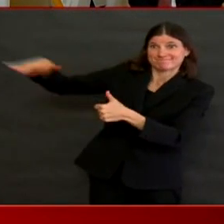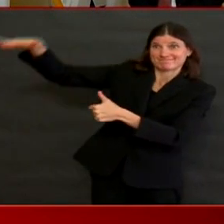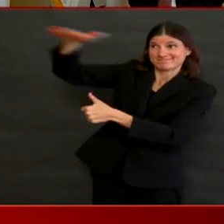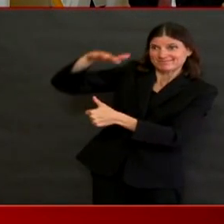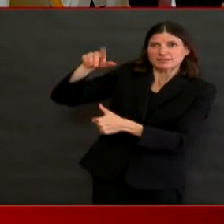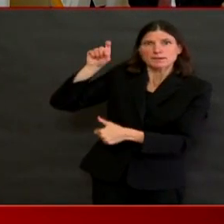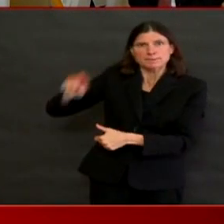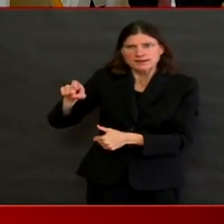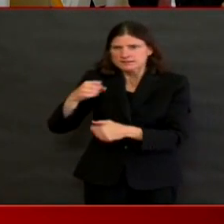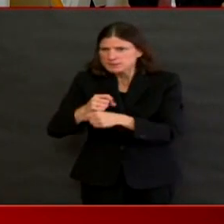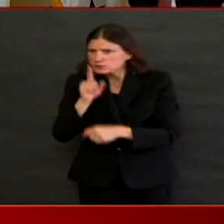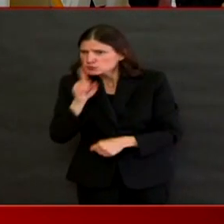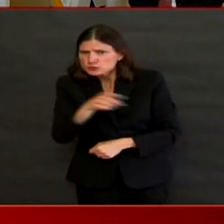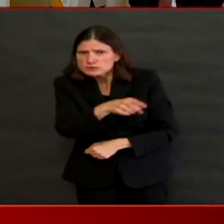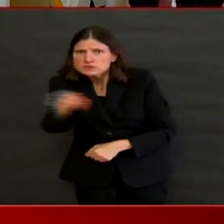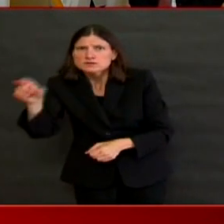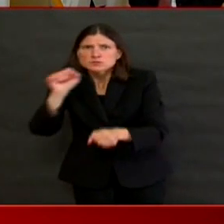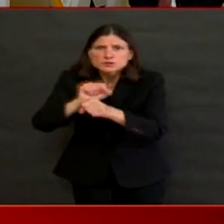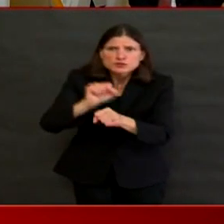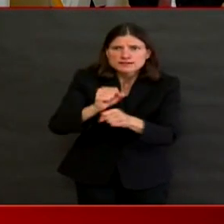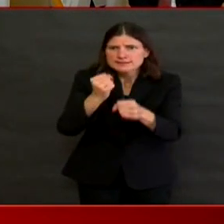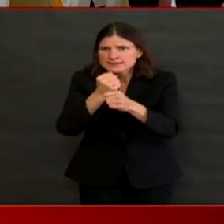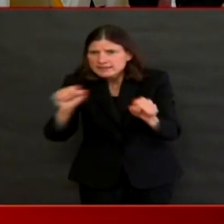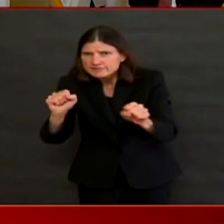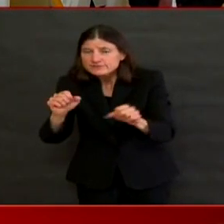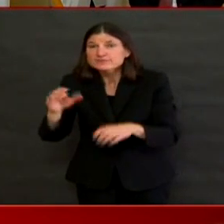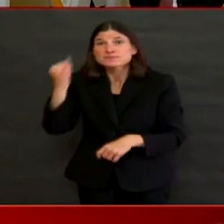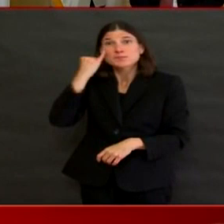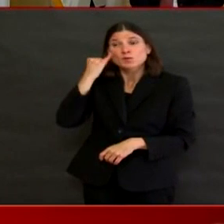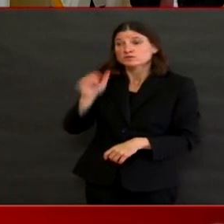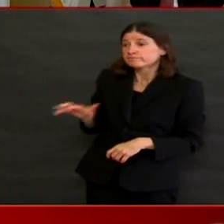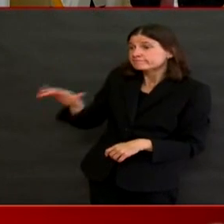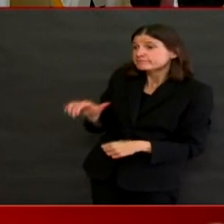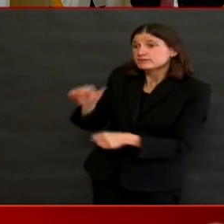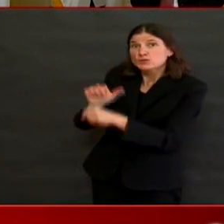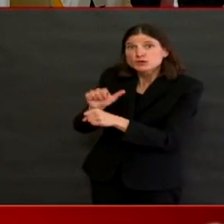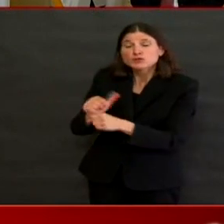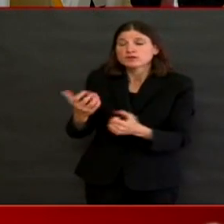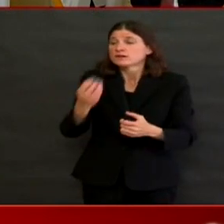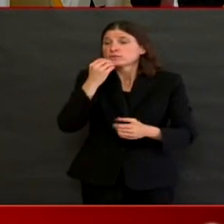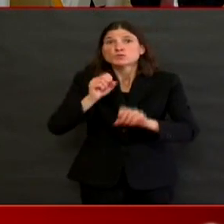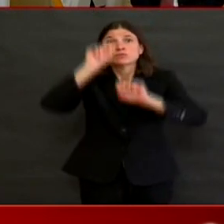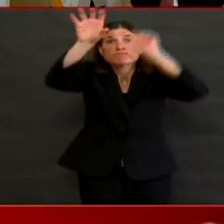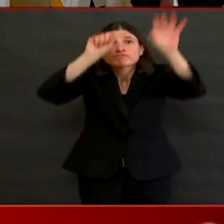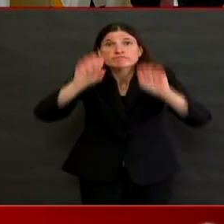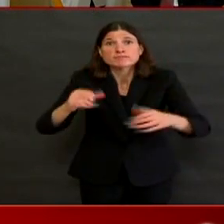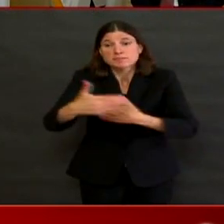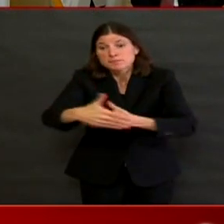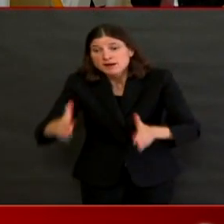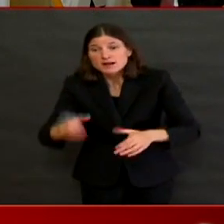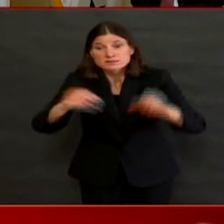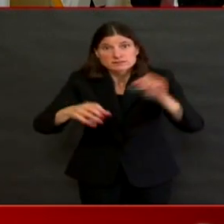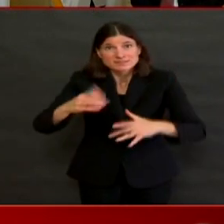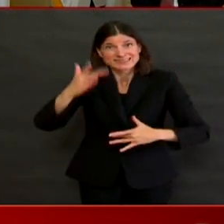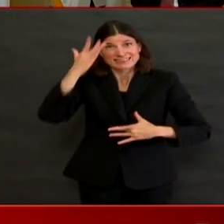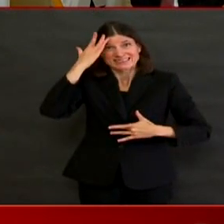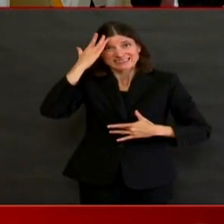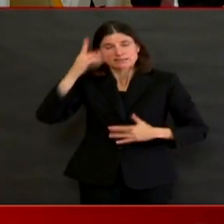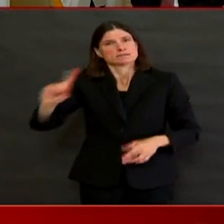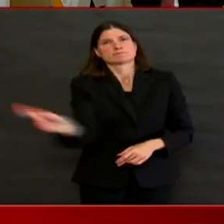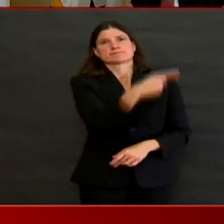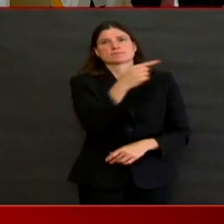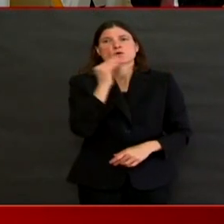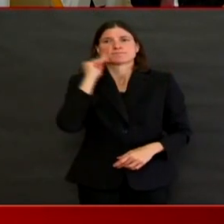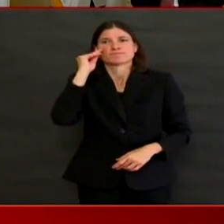to be sent home, cannot be forced to work, period, at all, under any condition. And I want to remind everyone that by